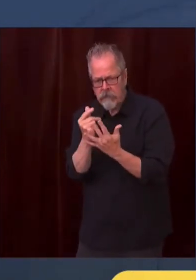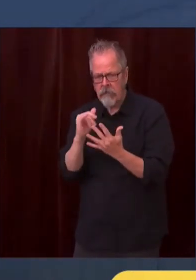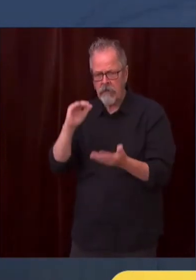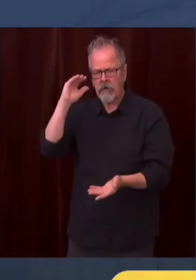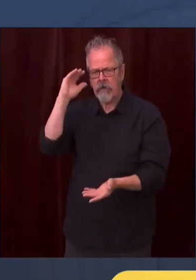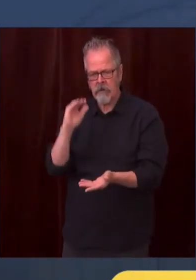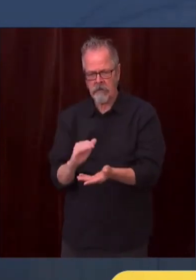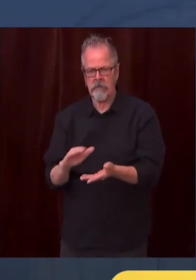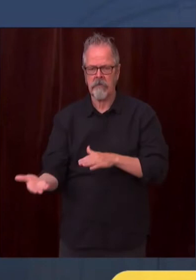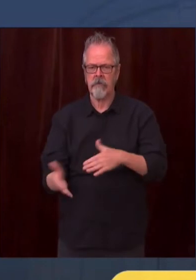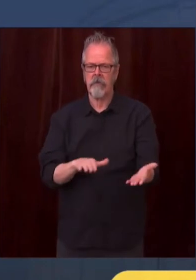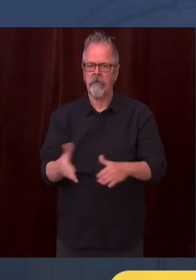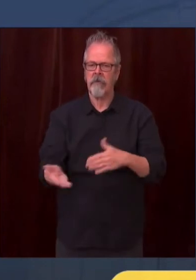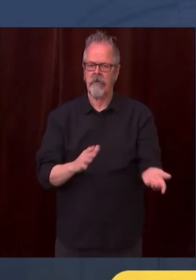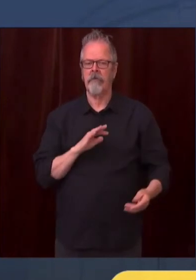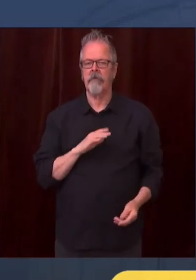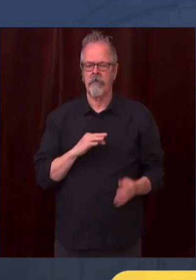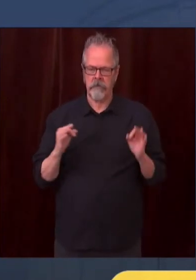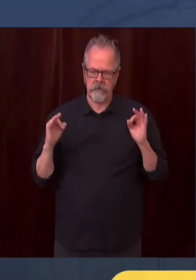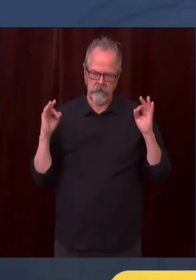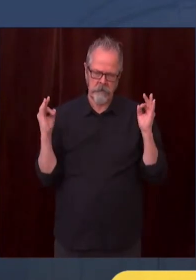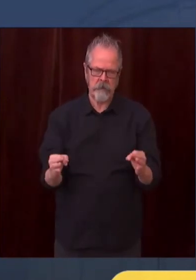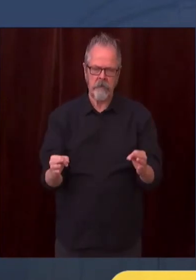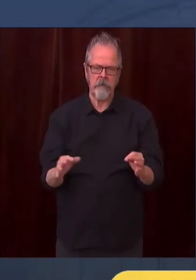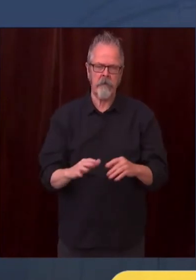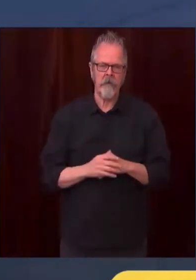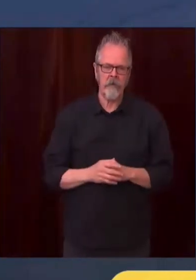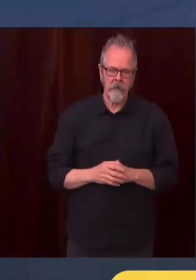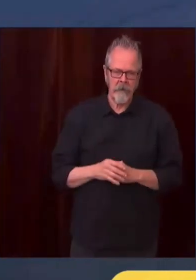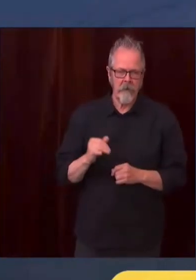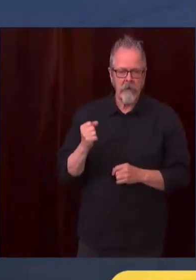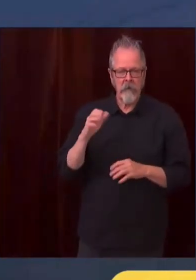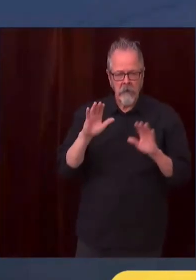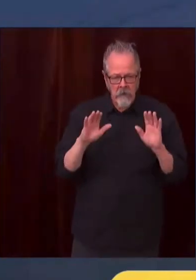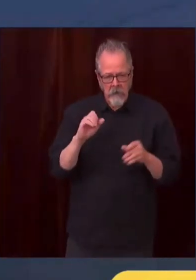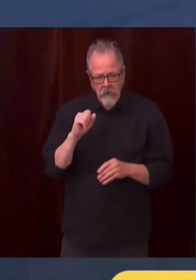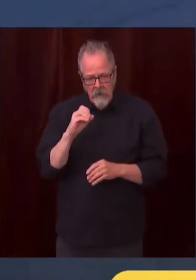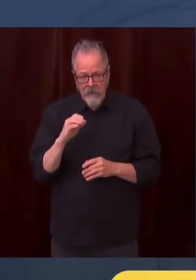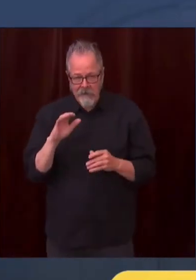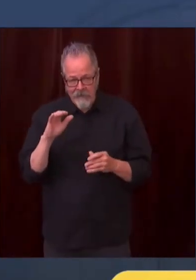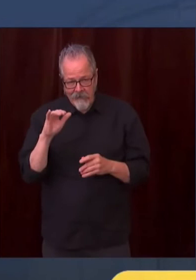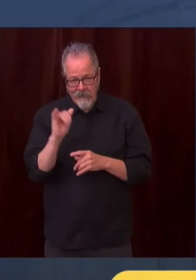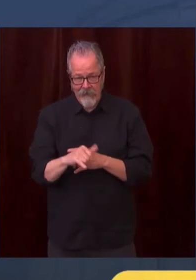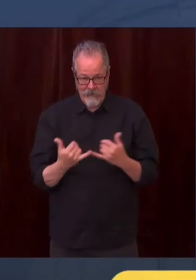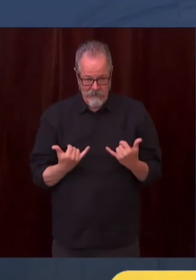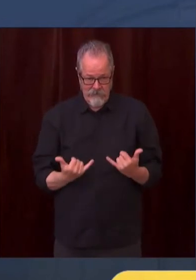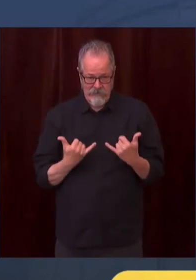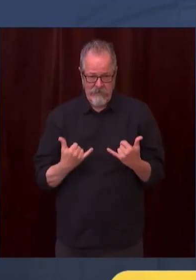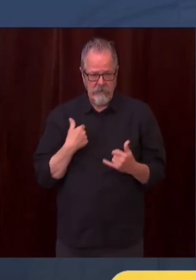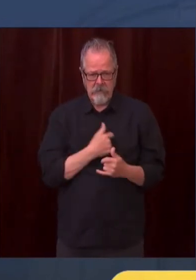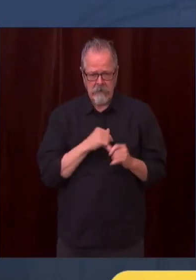So we're at the intersection of progress and, and, and failure, and we cannot veer from the path of progress.